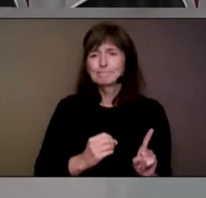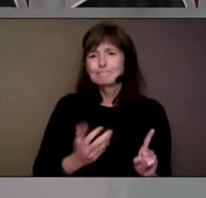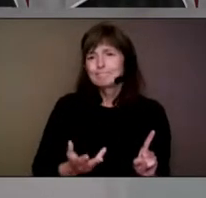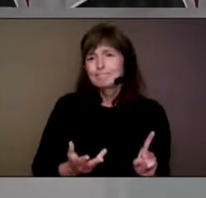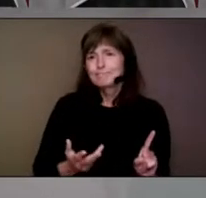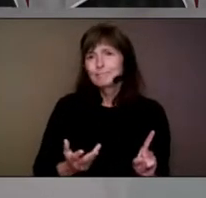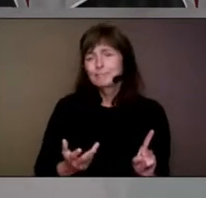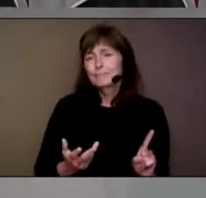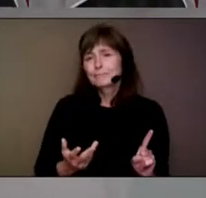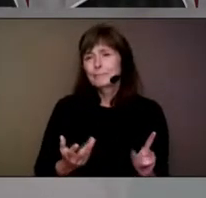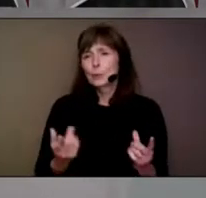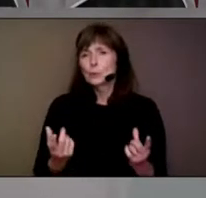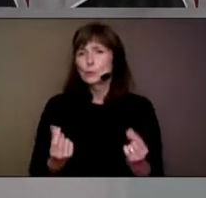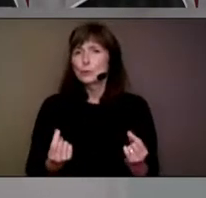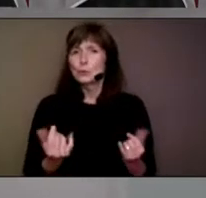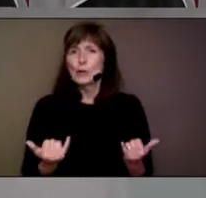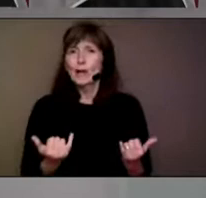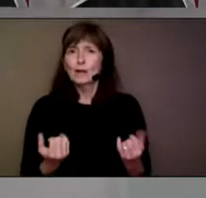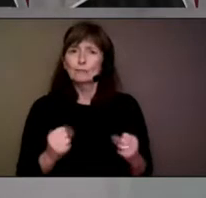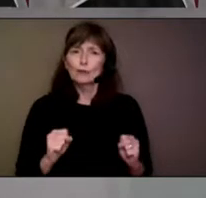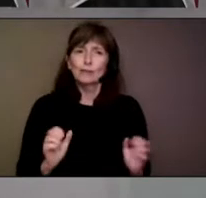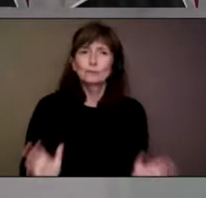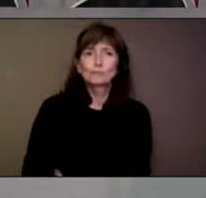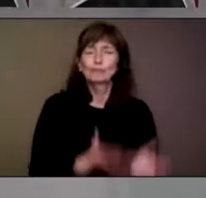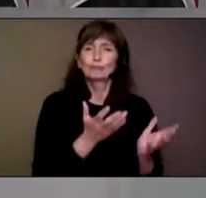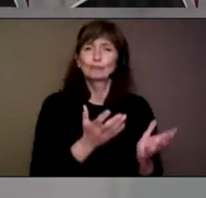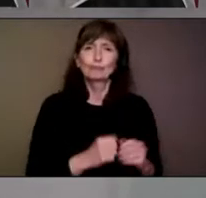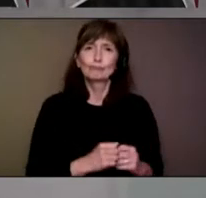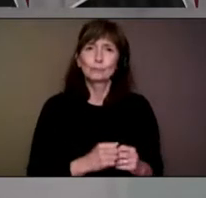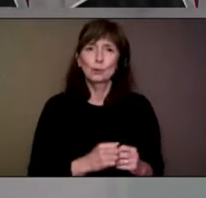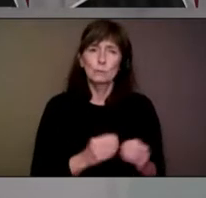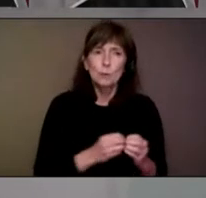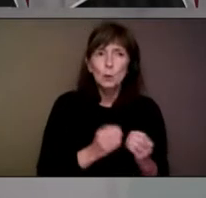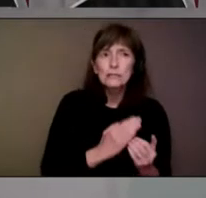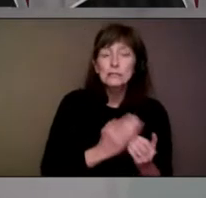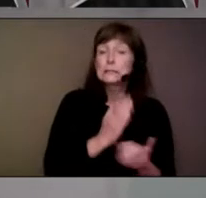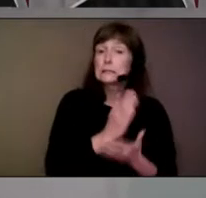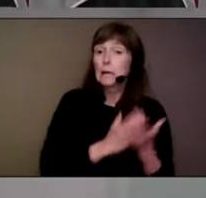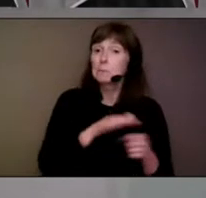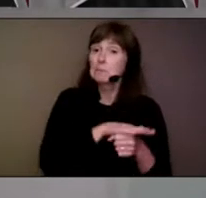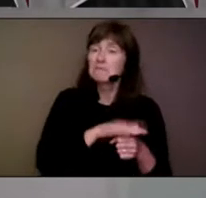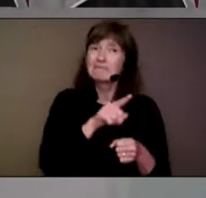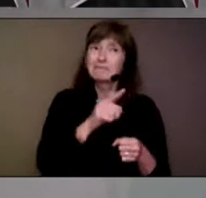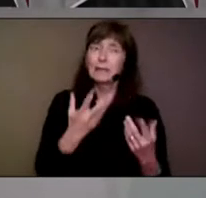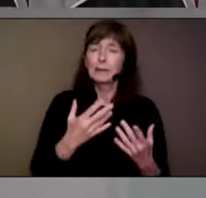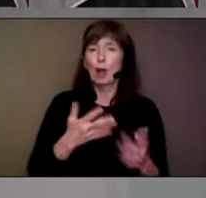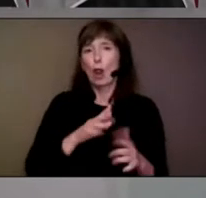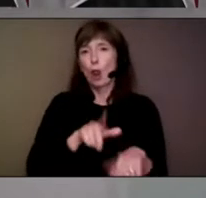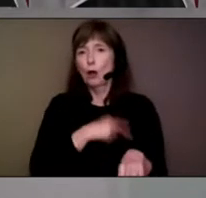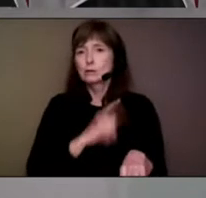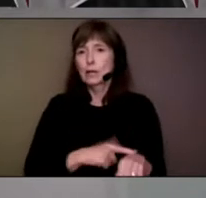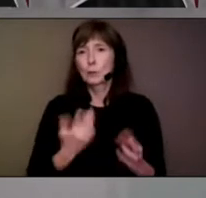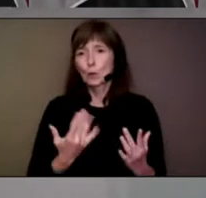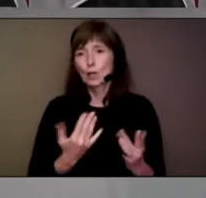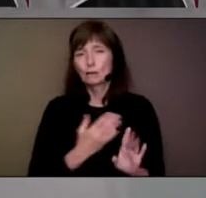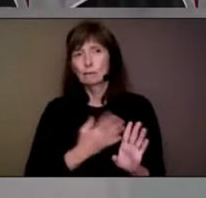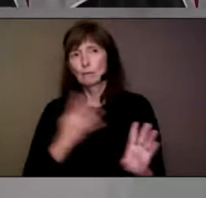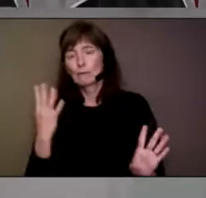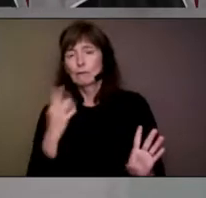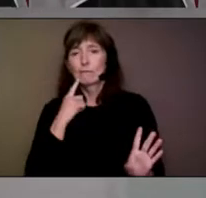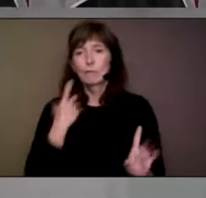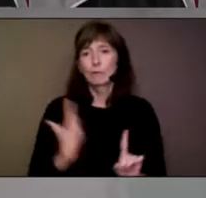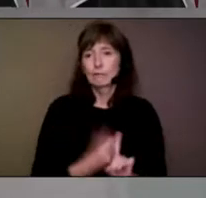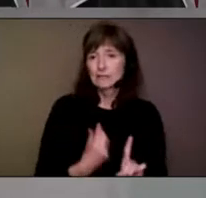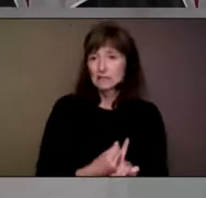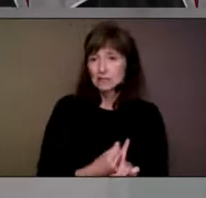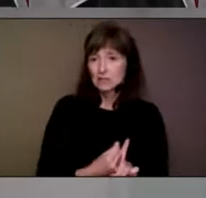done in order to make it easier to get a shot? For example, some areas, there may still be long waits in order to get a